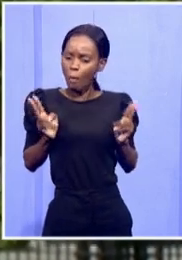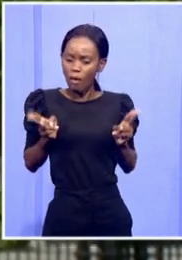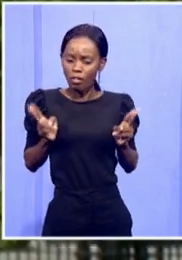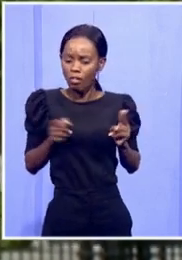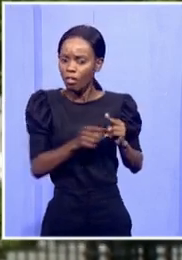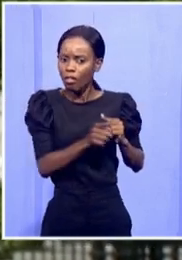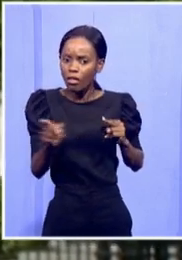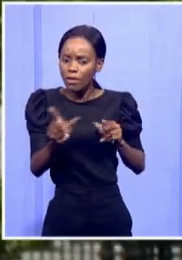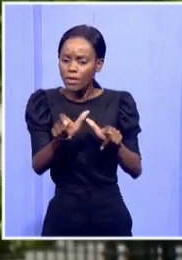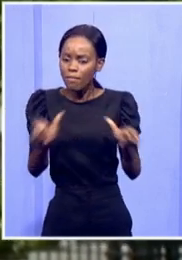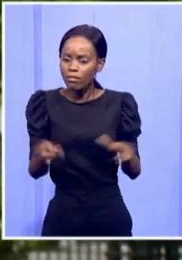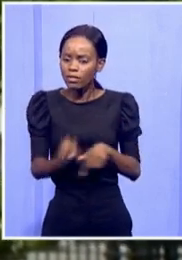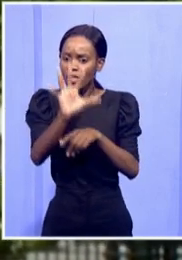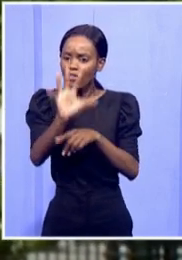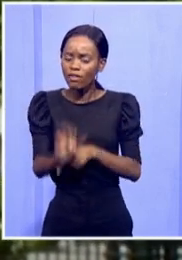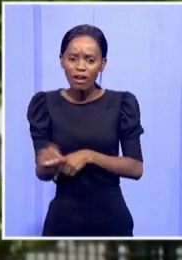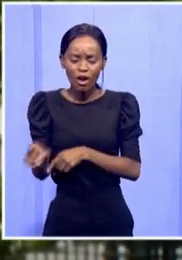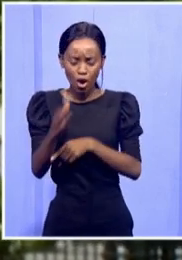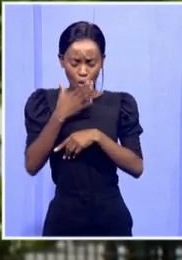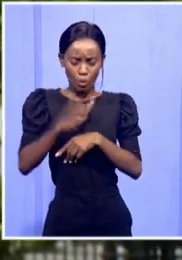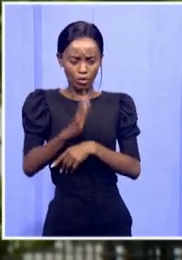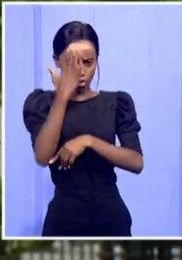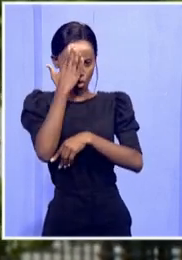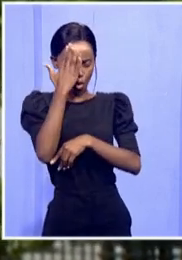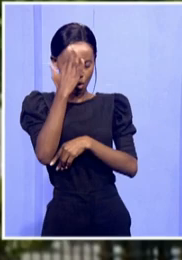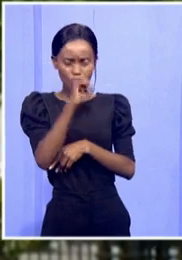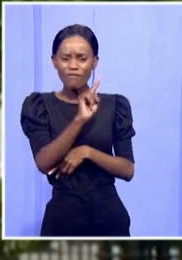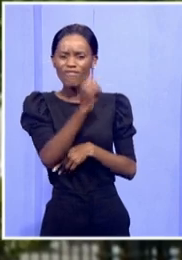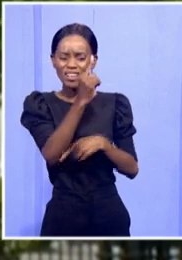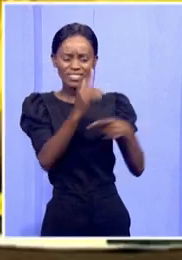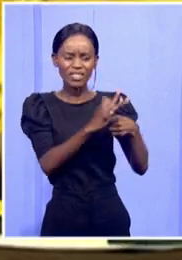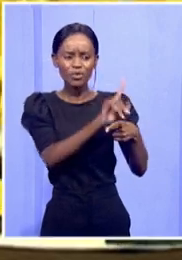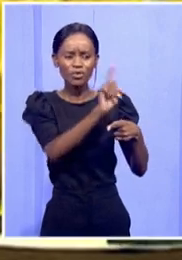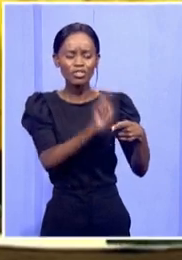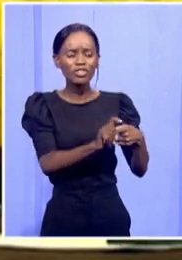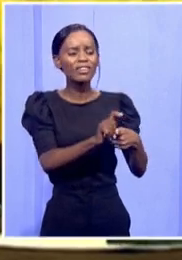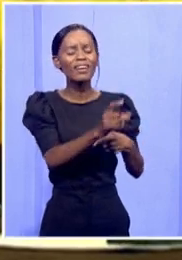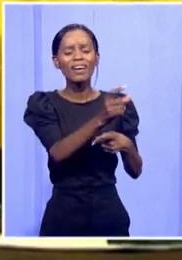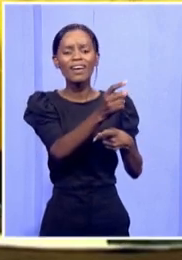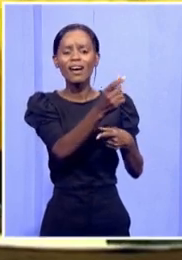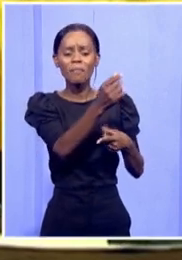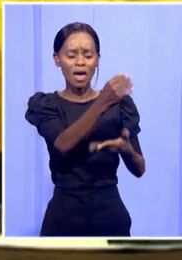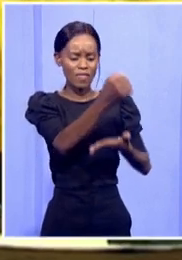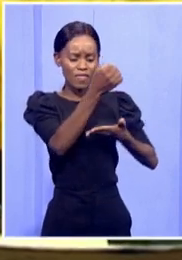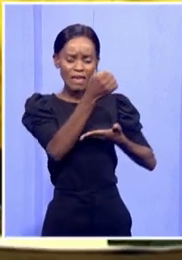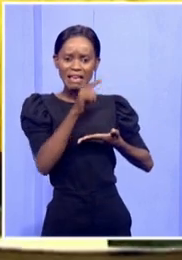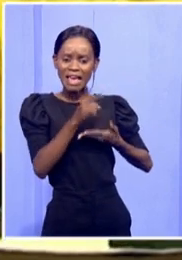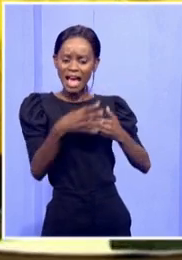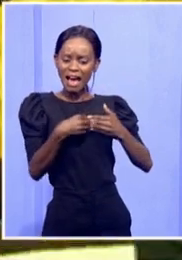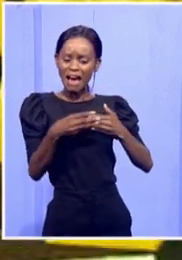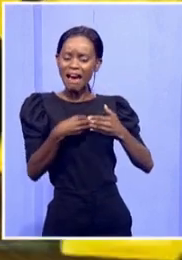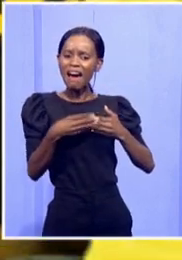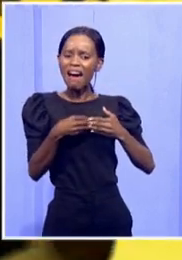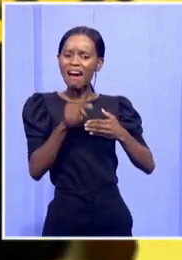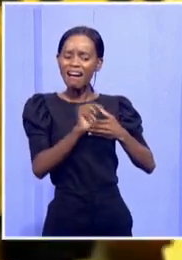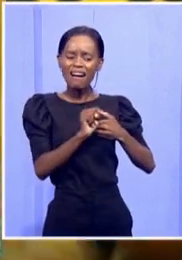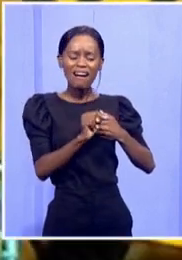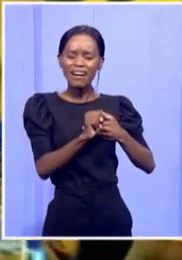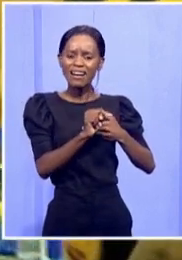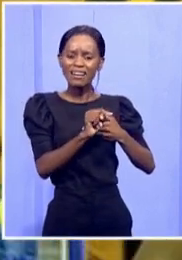how did this foreign currency came into the country at that amount, which he mentioned, $580,000?